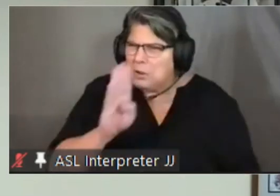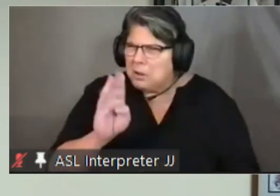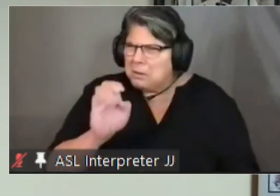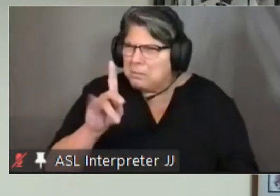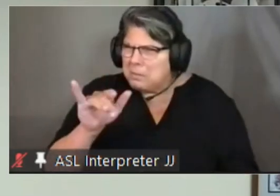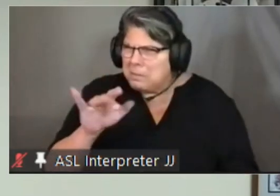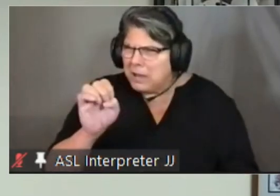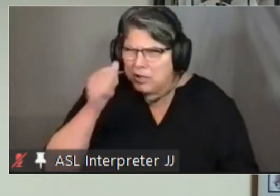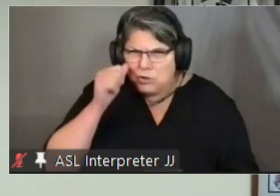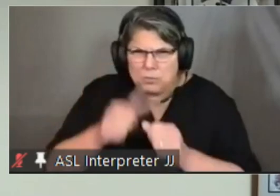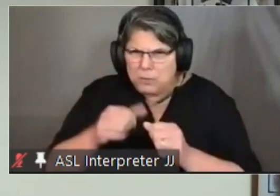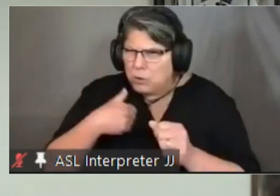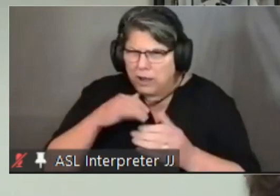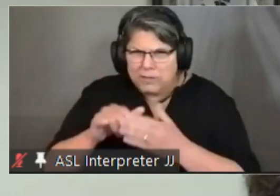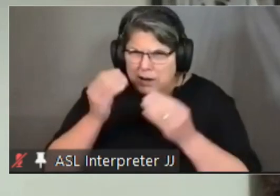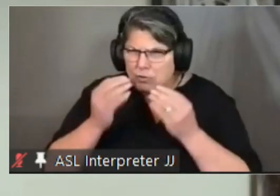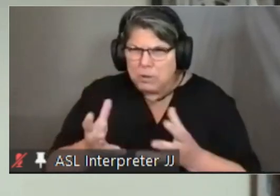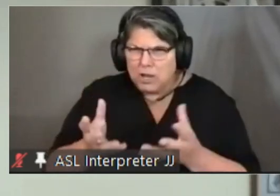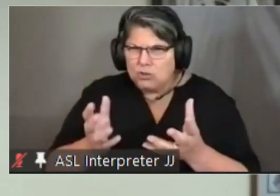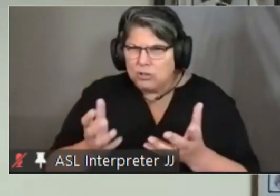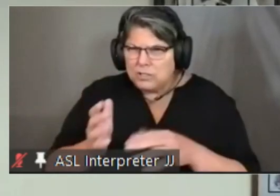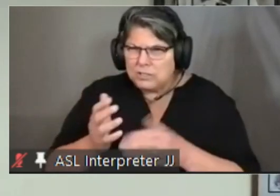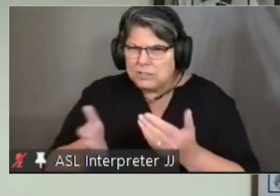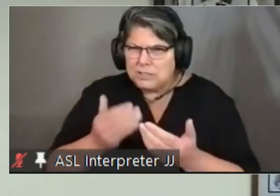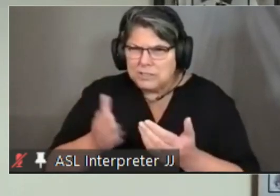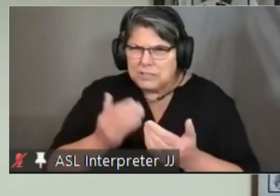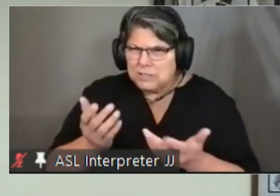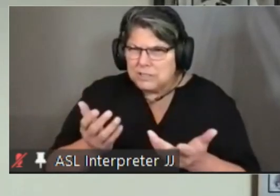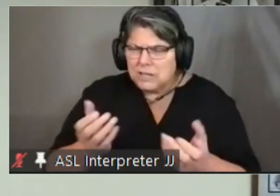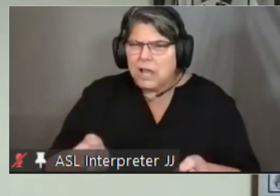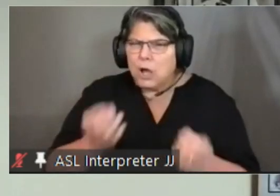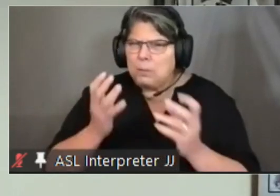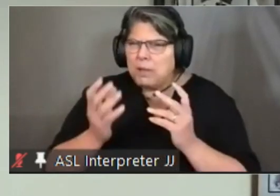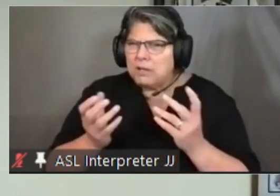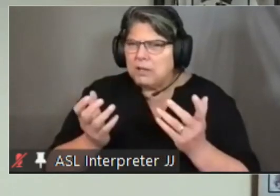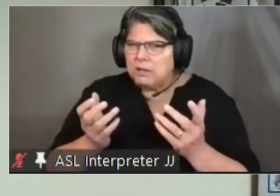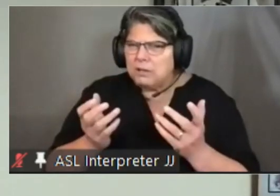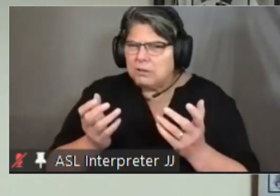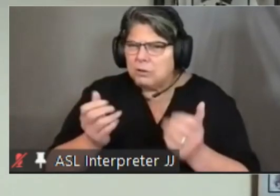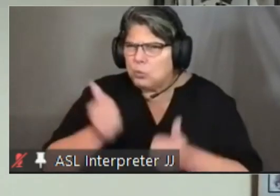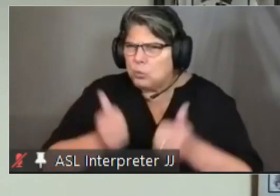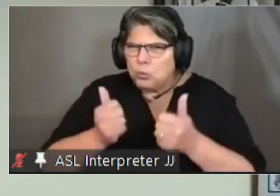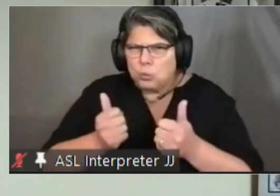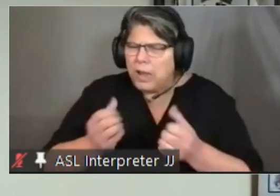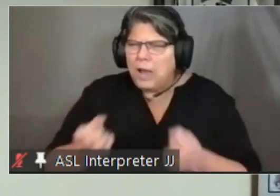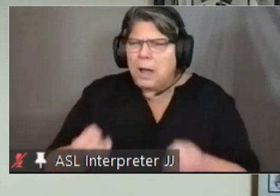or have the records open how many of had that were hospitalized